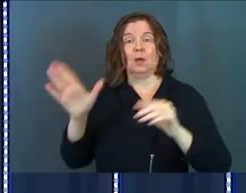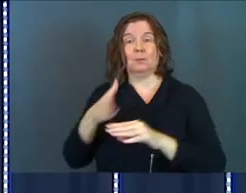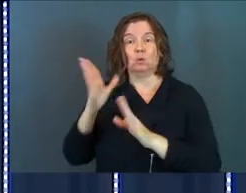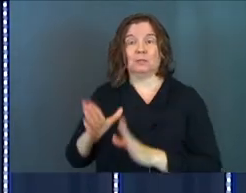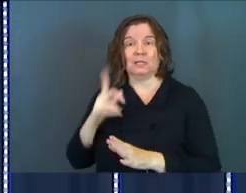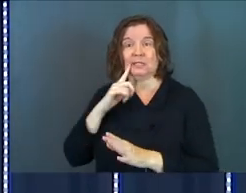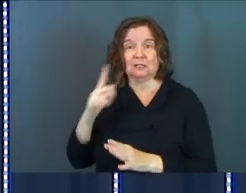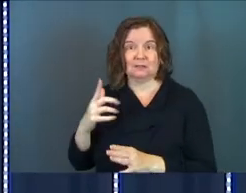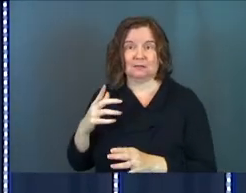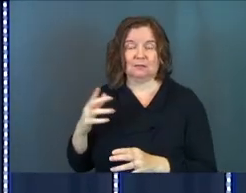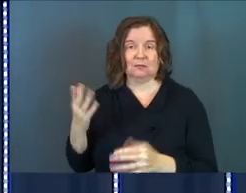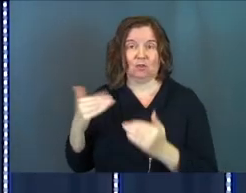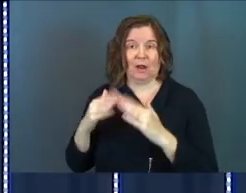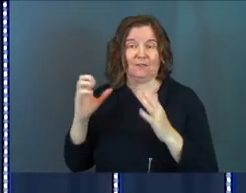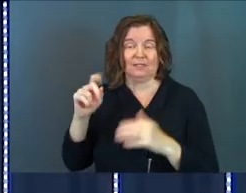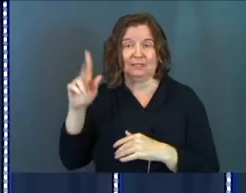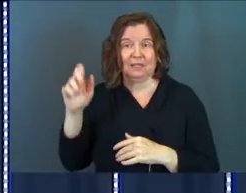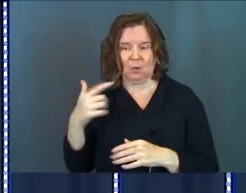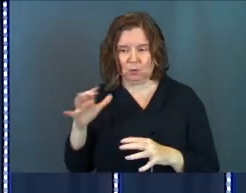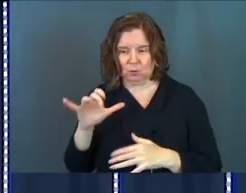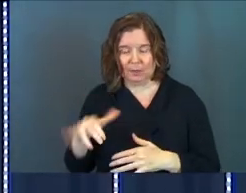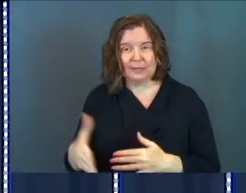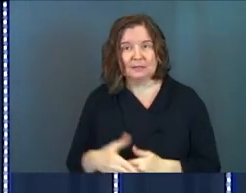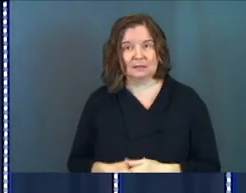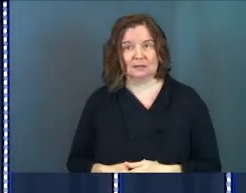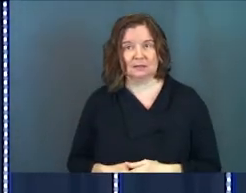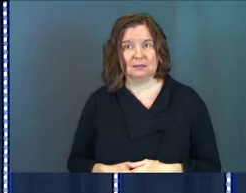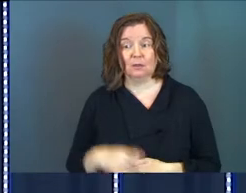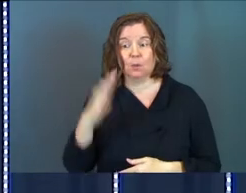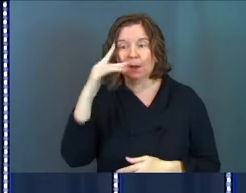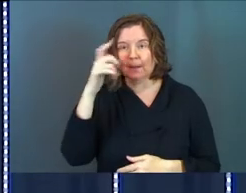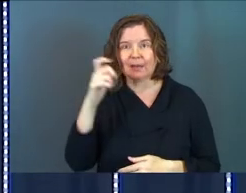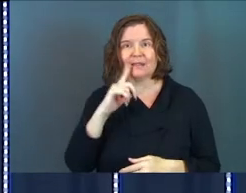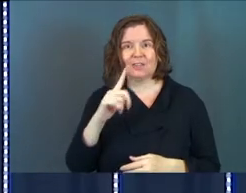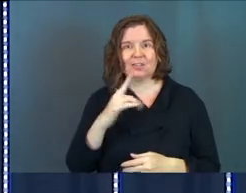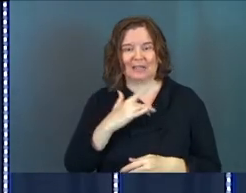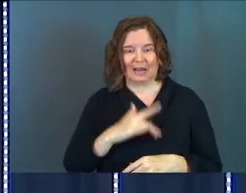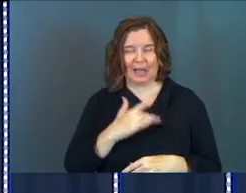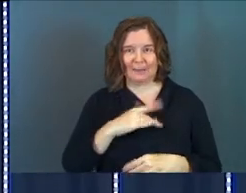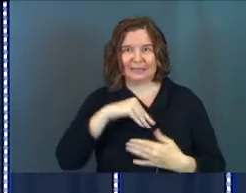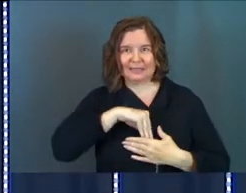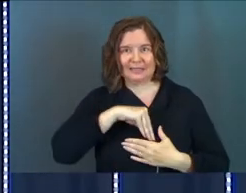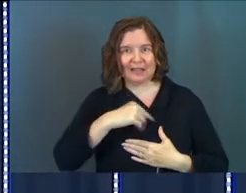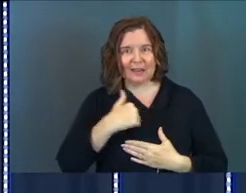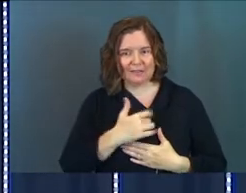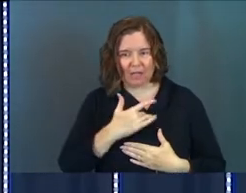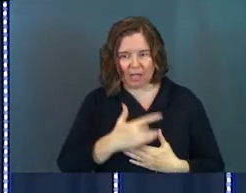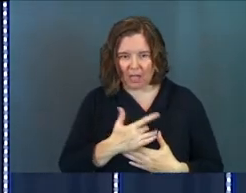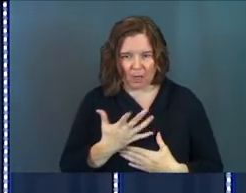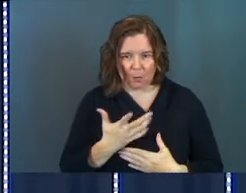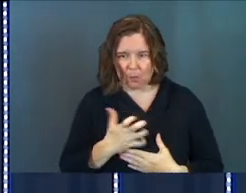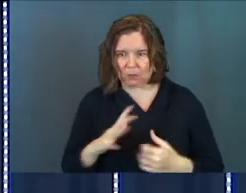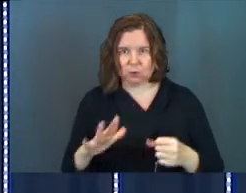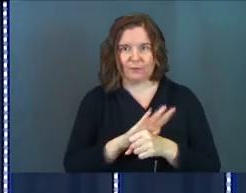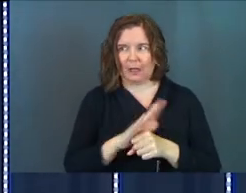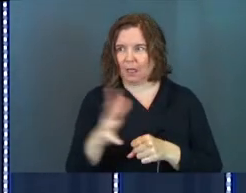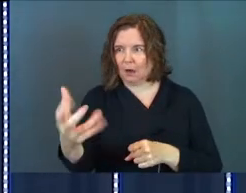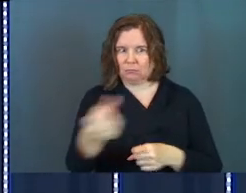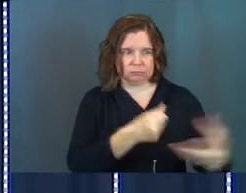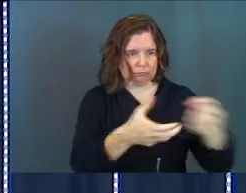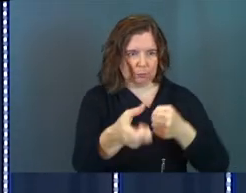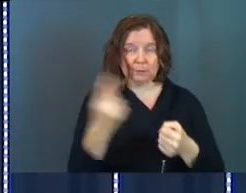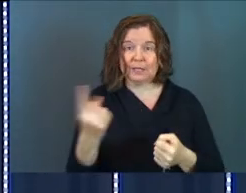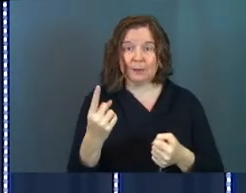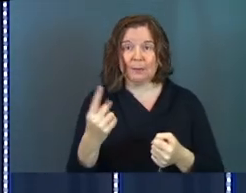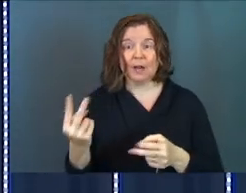Musicians, for heaven's sake, will do this. Because there's an emptiness inside of us, and we want to fill it with something.